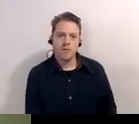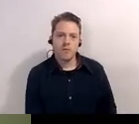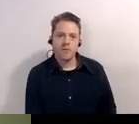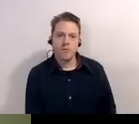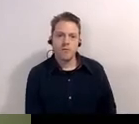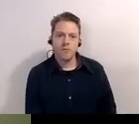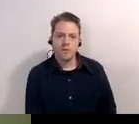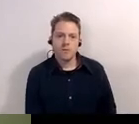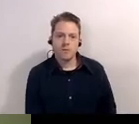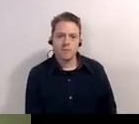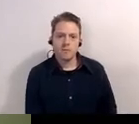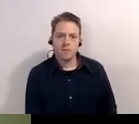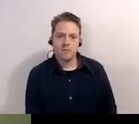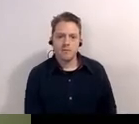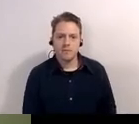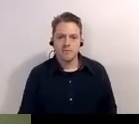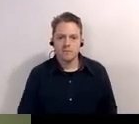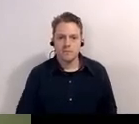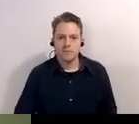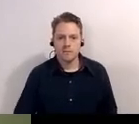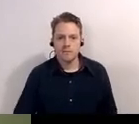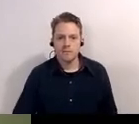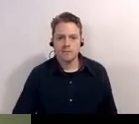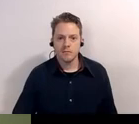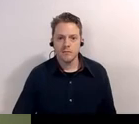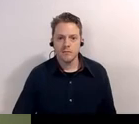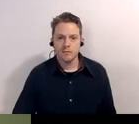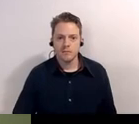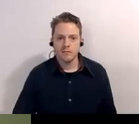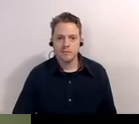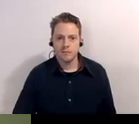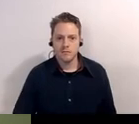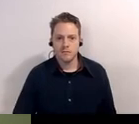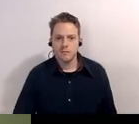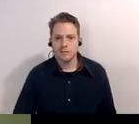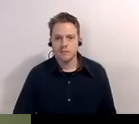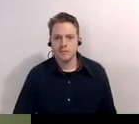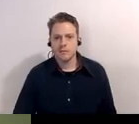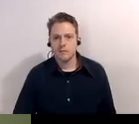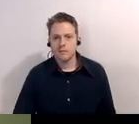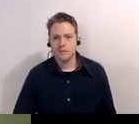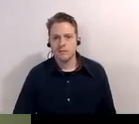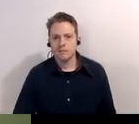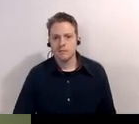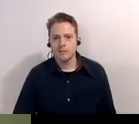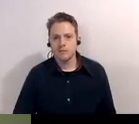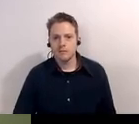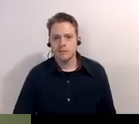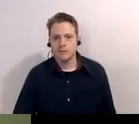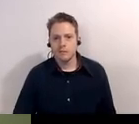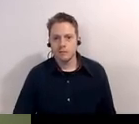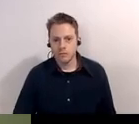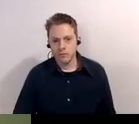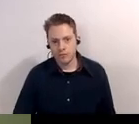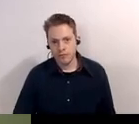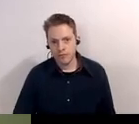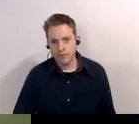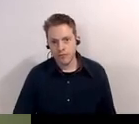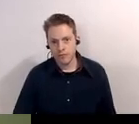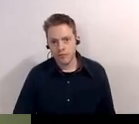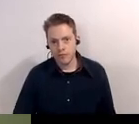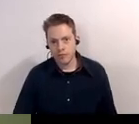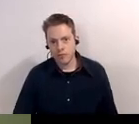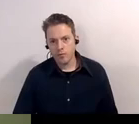assassinated but on the left there's some famous pictures of martin luther king speaking at the jack tar and on the right there's lots of pictures online